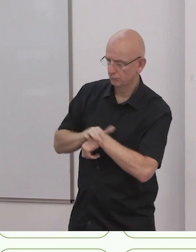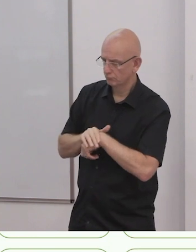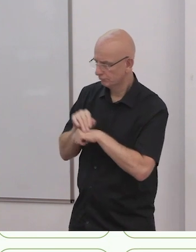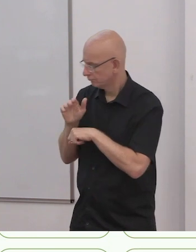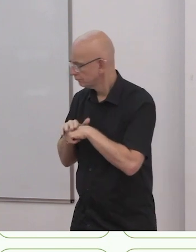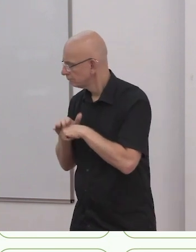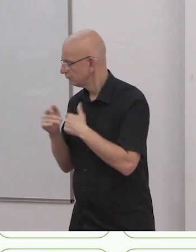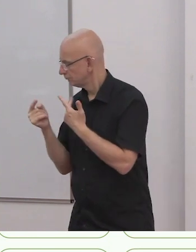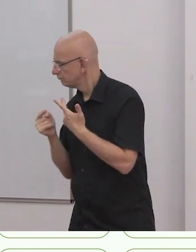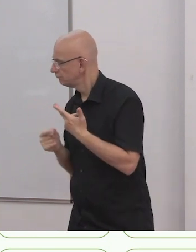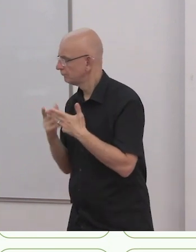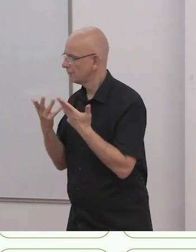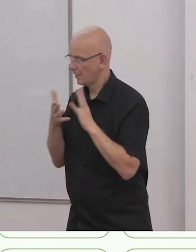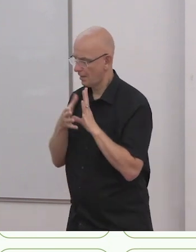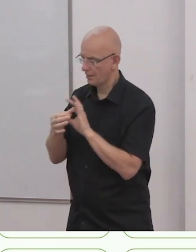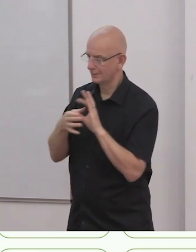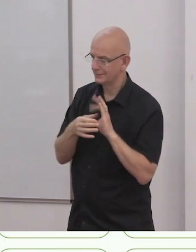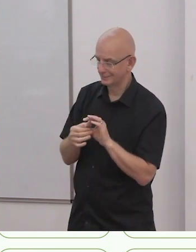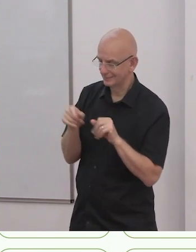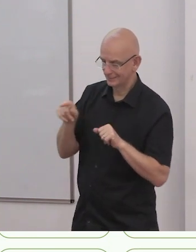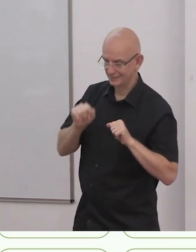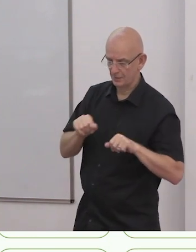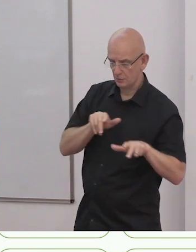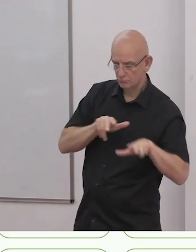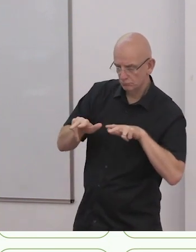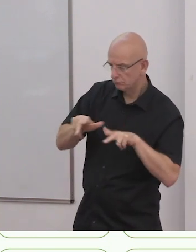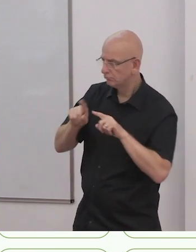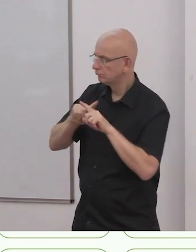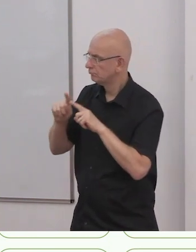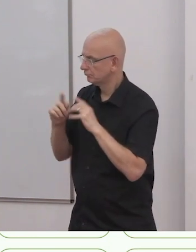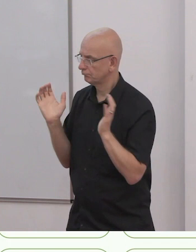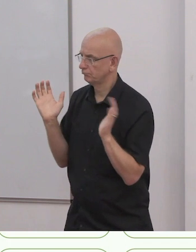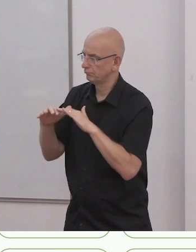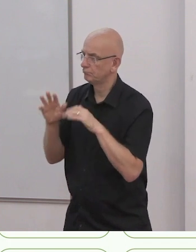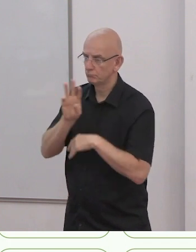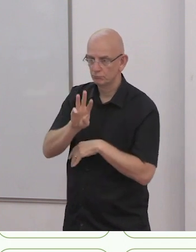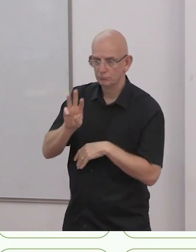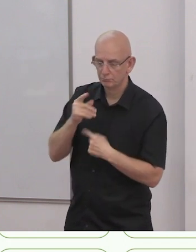knowledge is made relevant to the regional context or others.